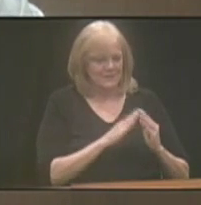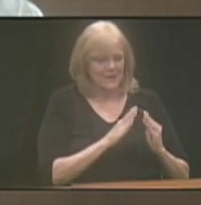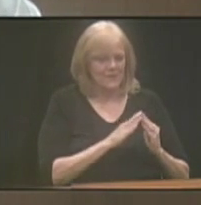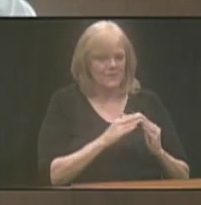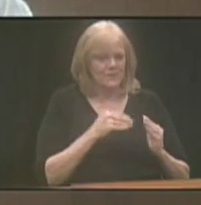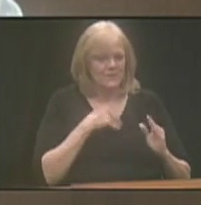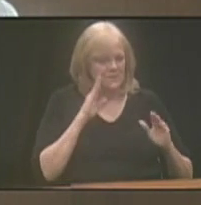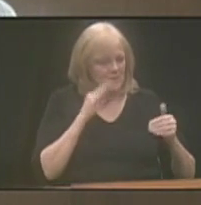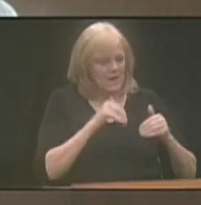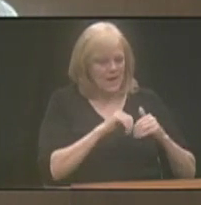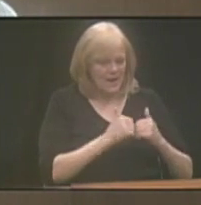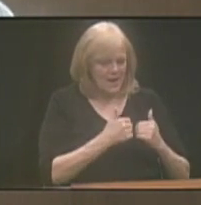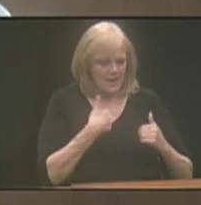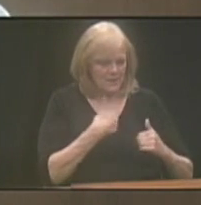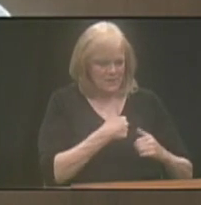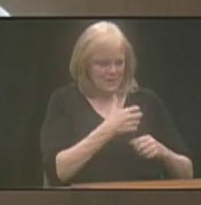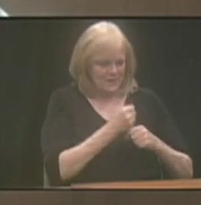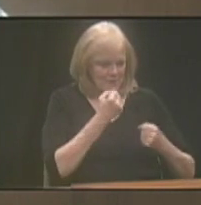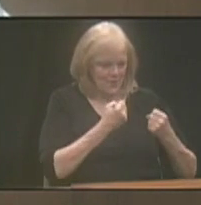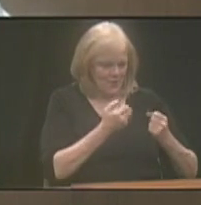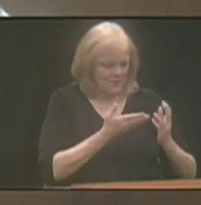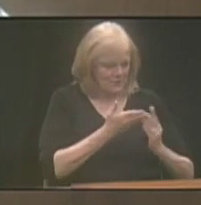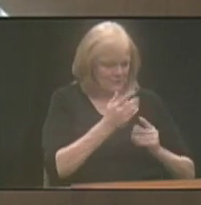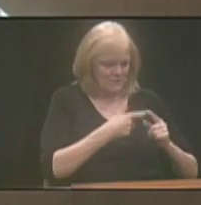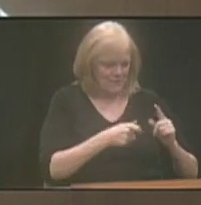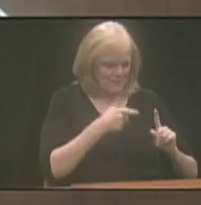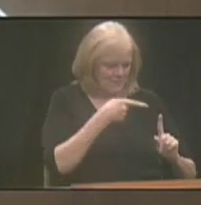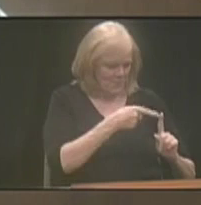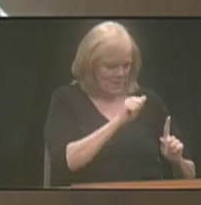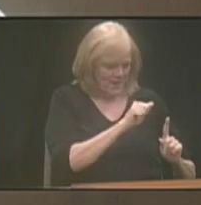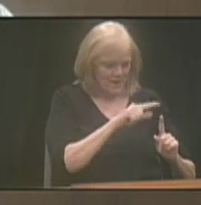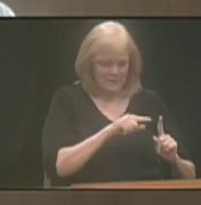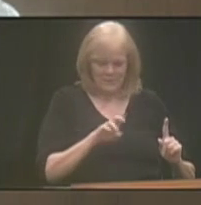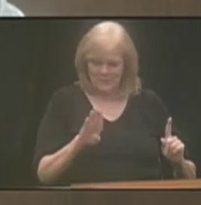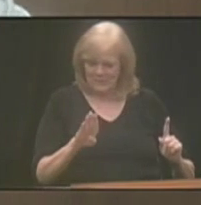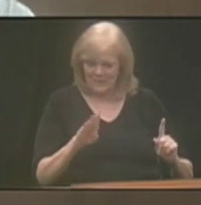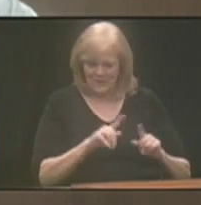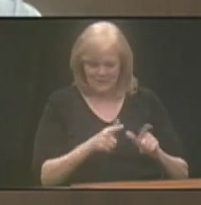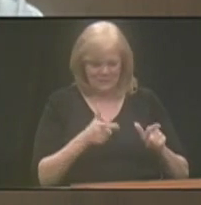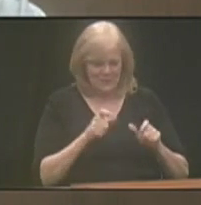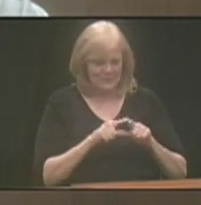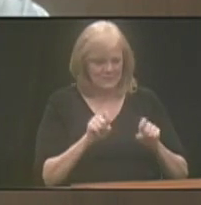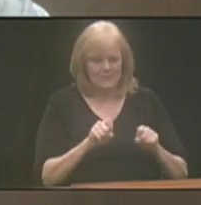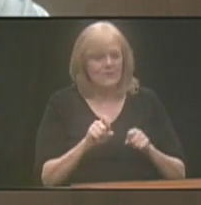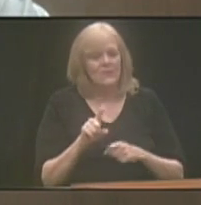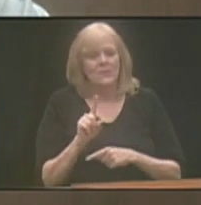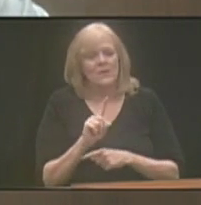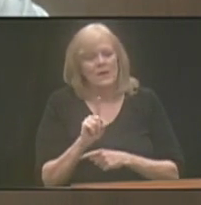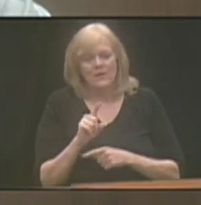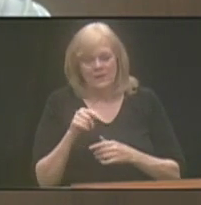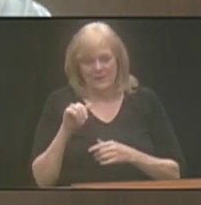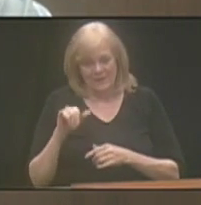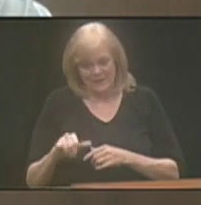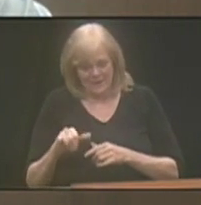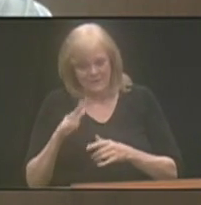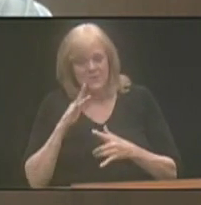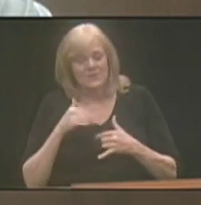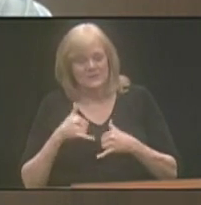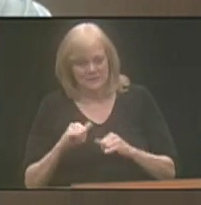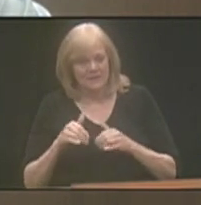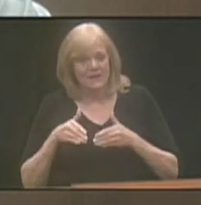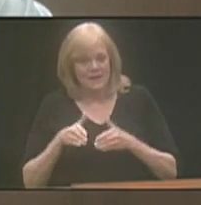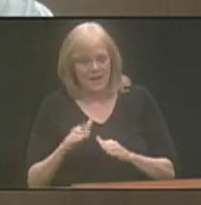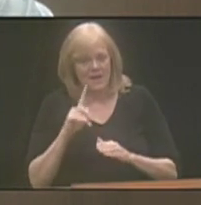where there's a focus on how do we get cars through from point A to point B as quickly as possible, where this will still